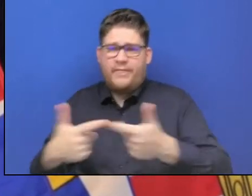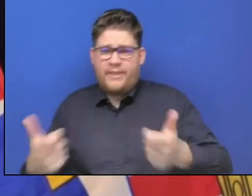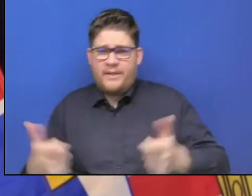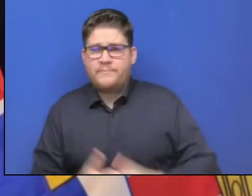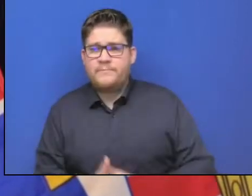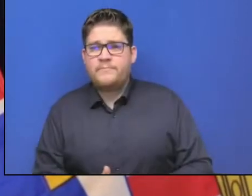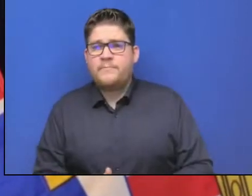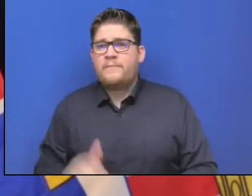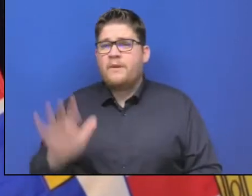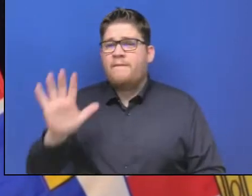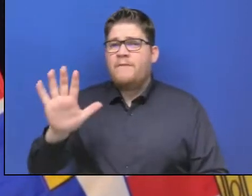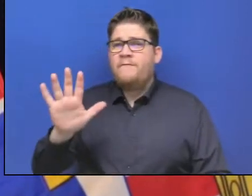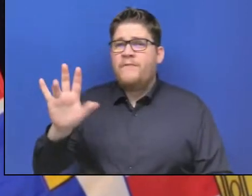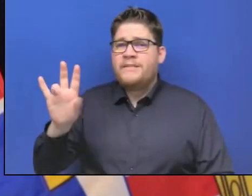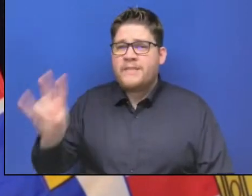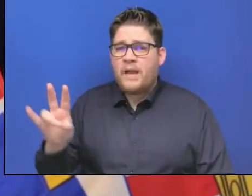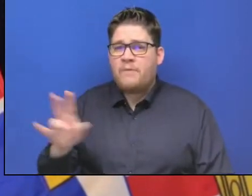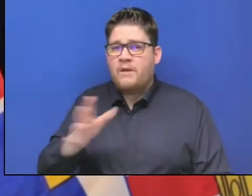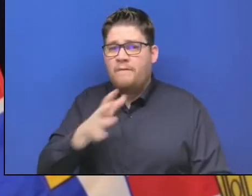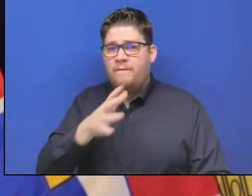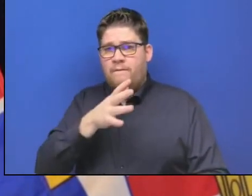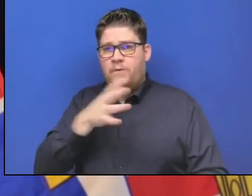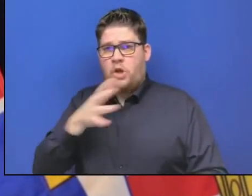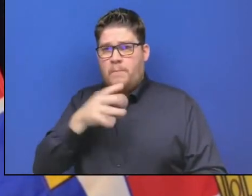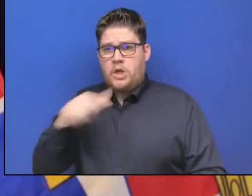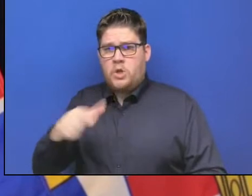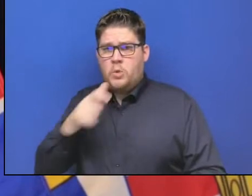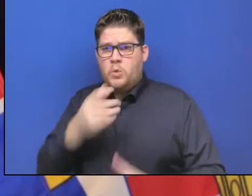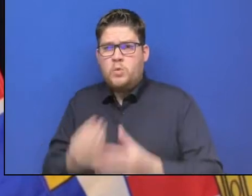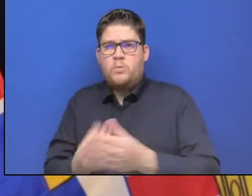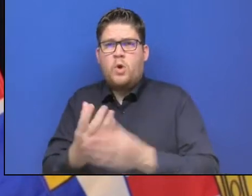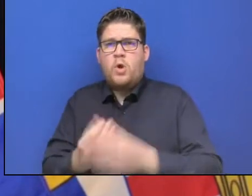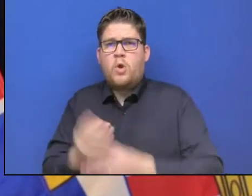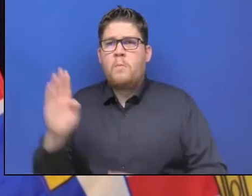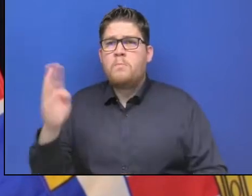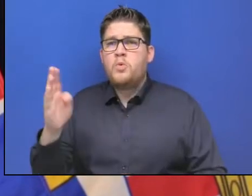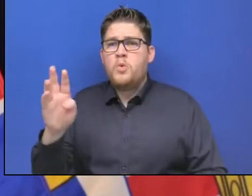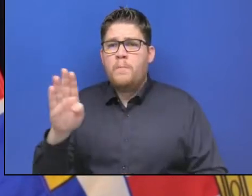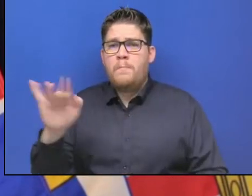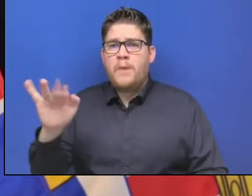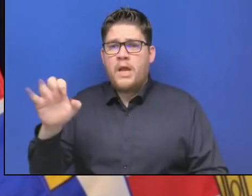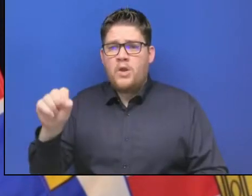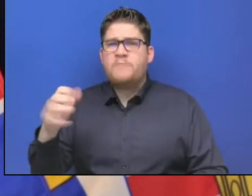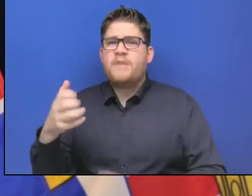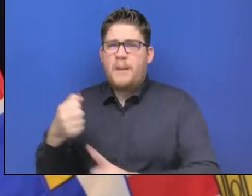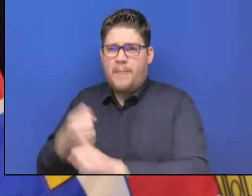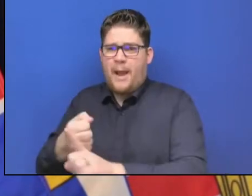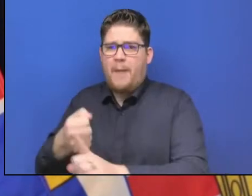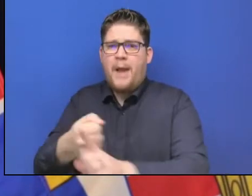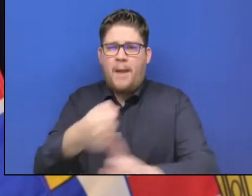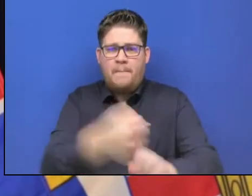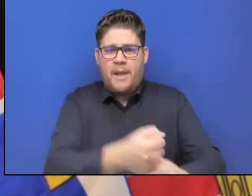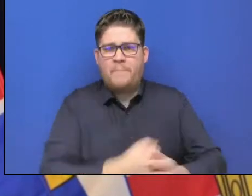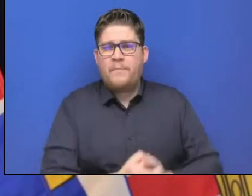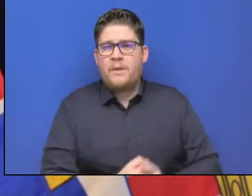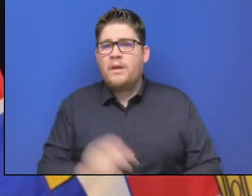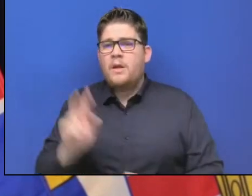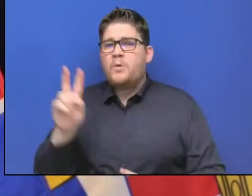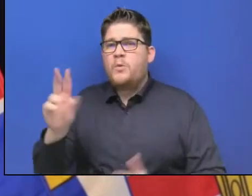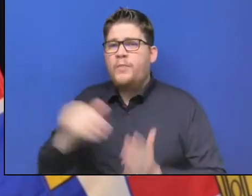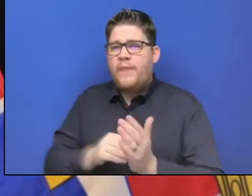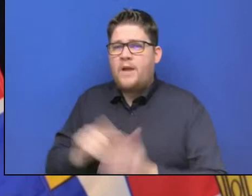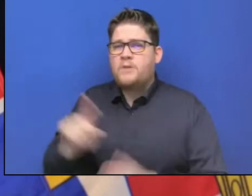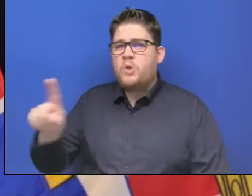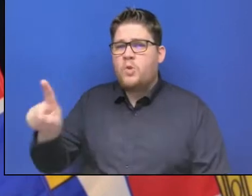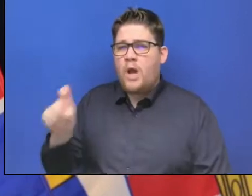that have been affected, about 2100 acres of blueberries. We've got about 82 acres of raspberries that have